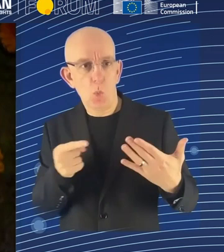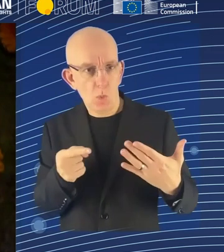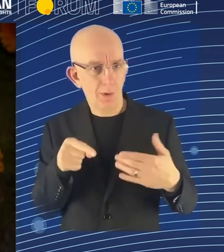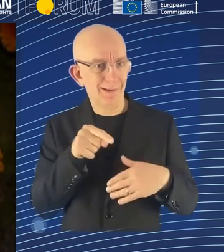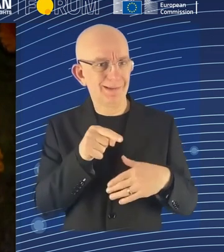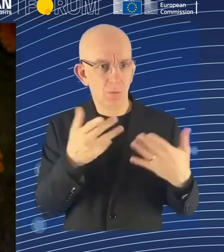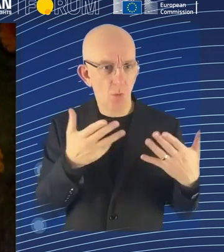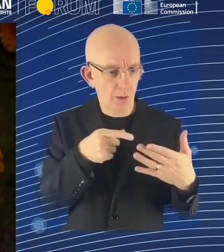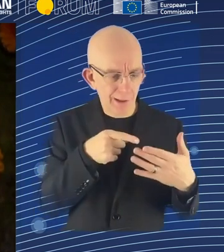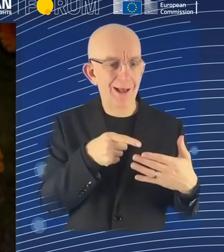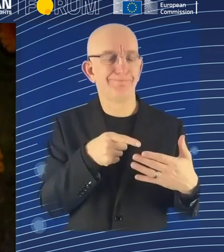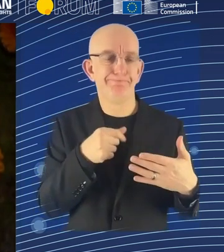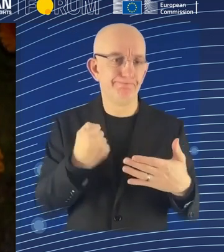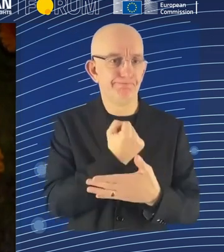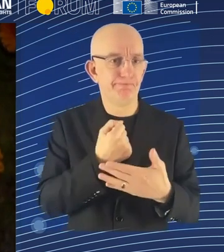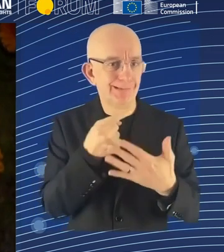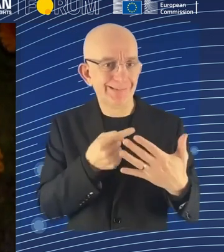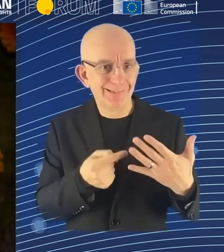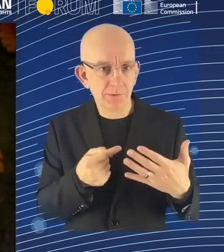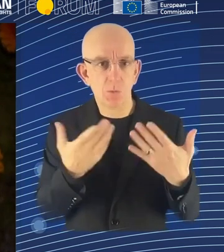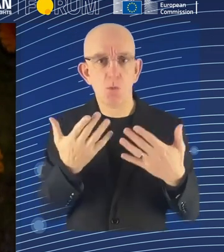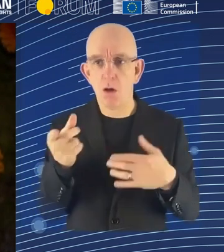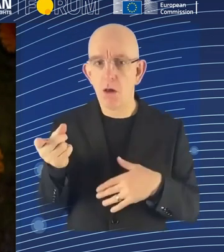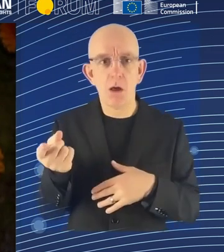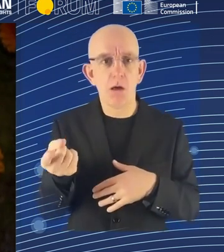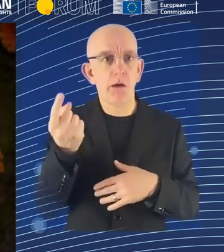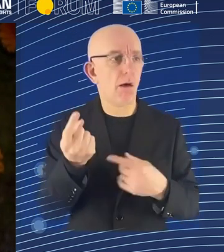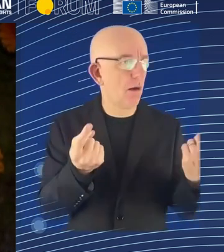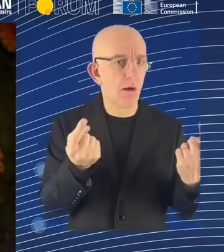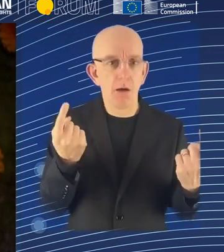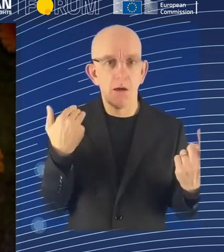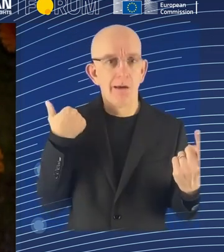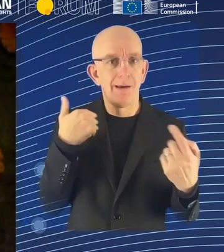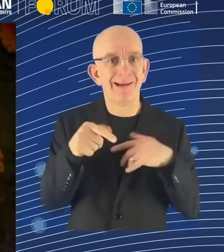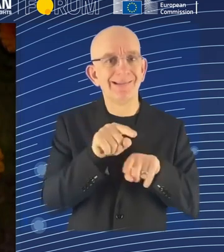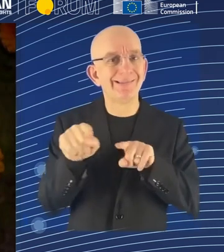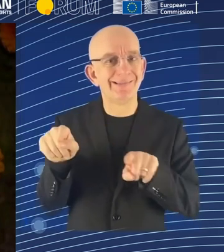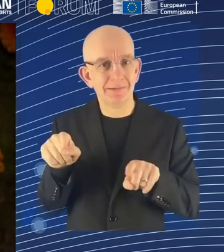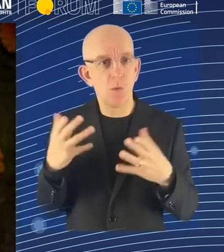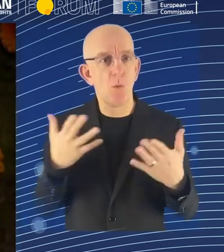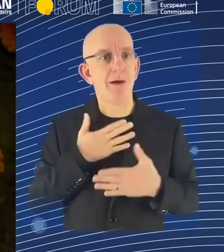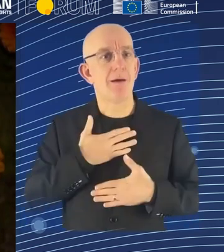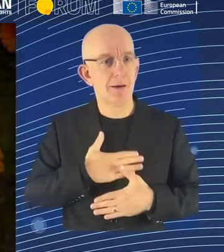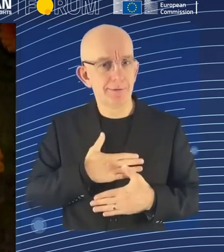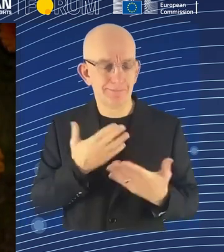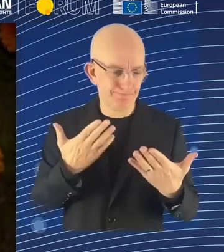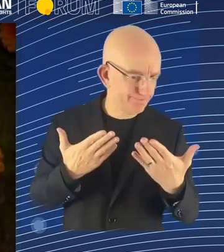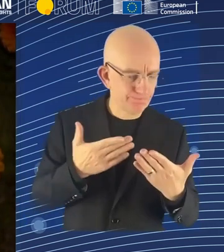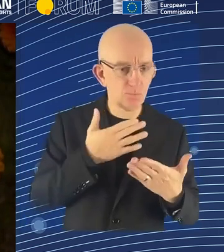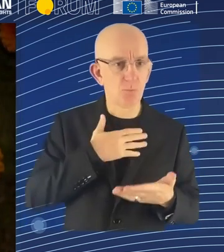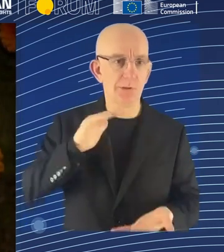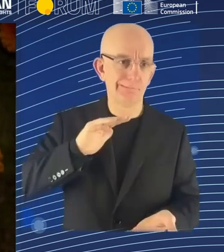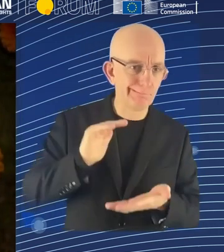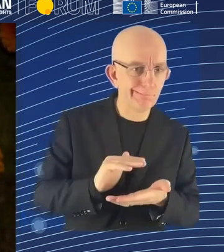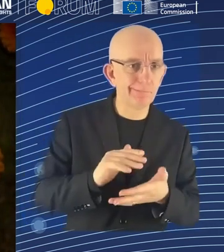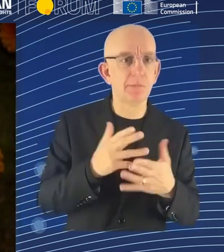these systems in making consequential decisions. So, when an employer is going to fire somebody or discipline somebody, really